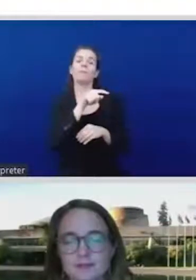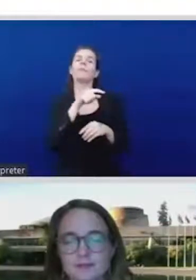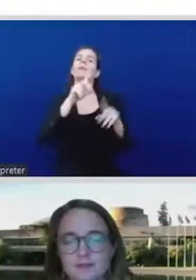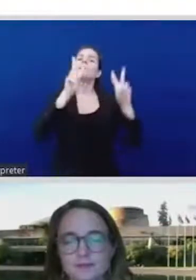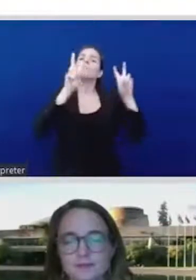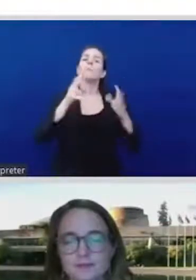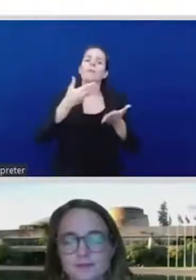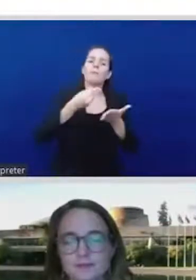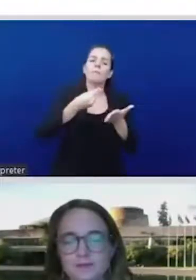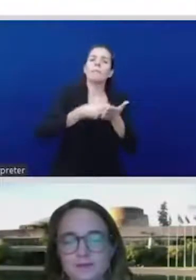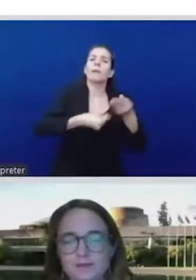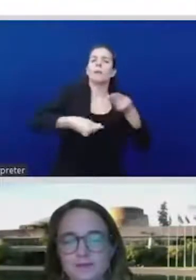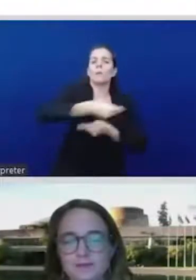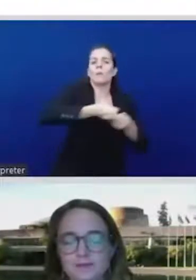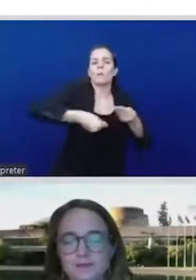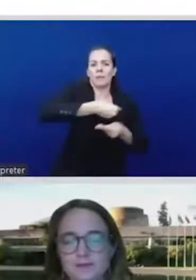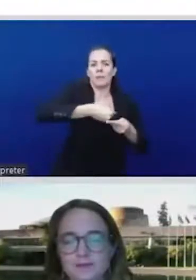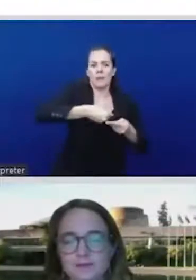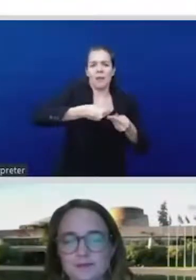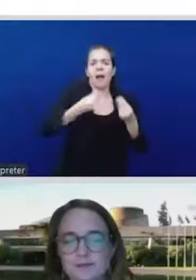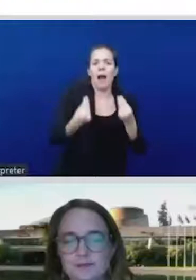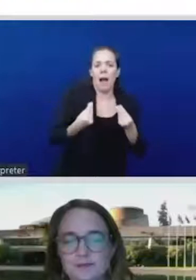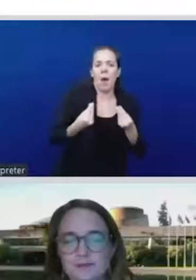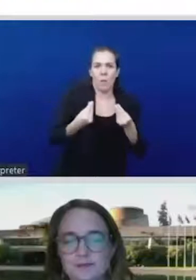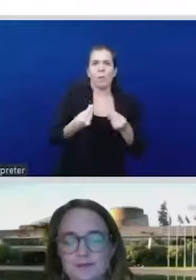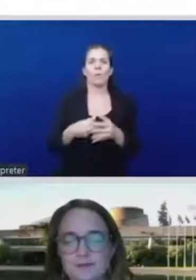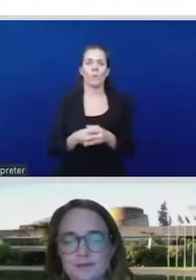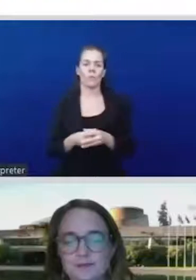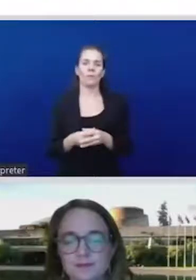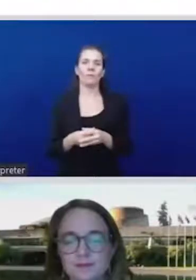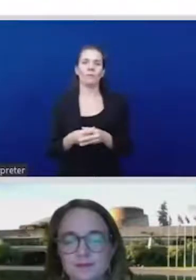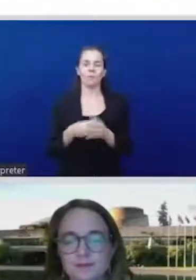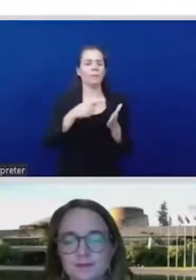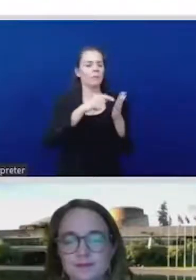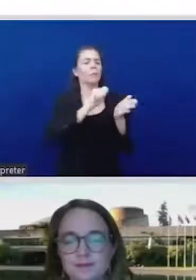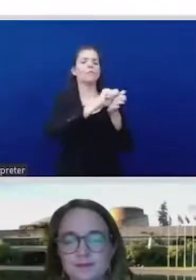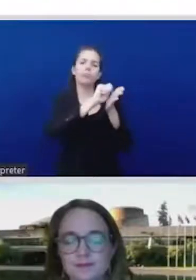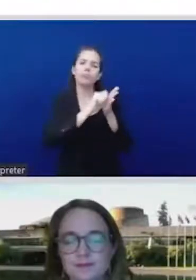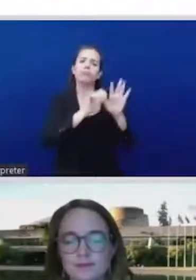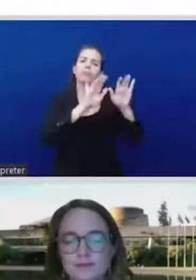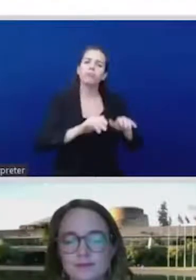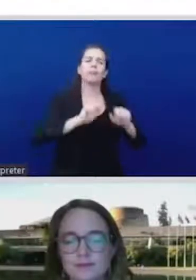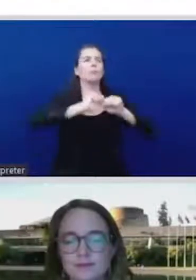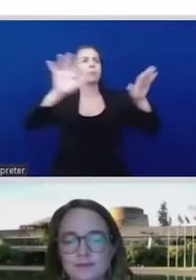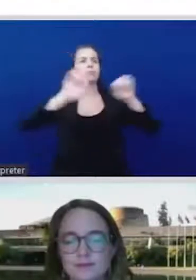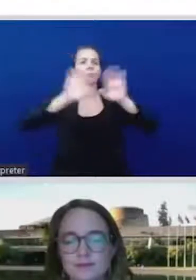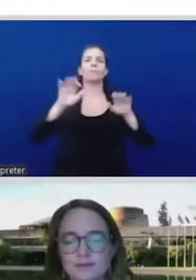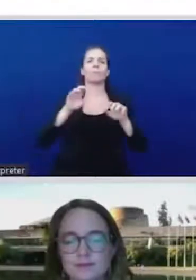organizations are using to simulate new ideas, new actions. So Hayati Goss.